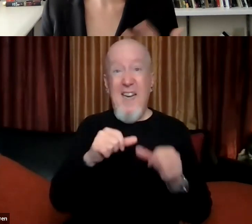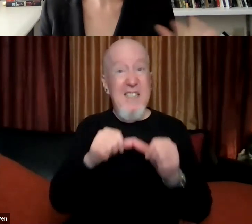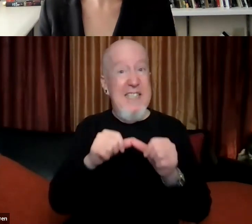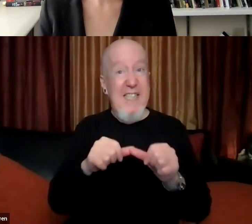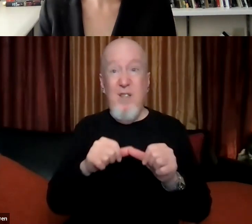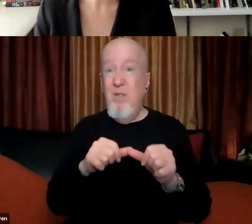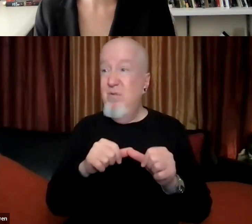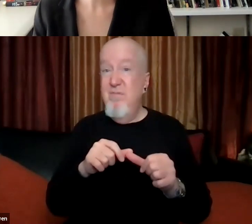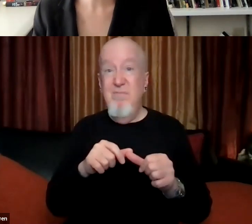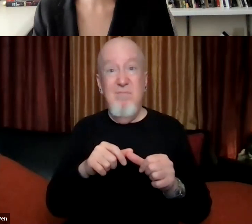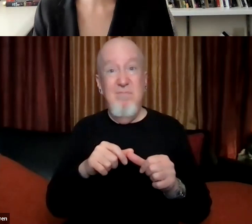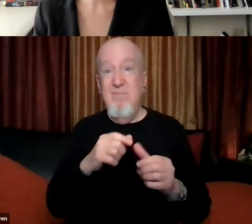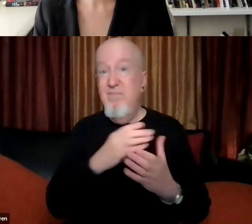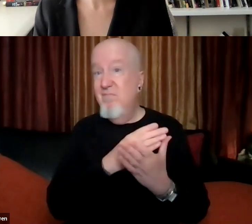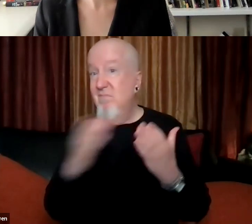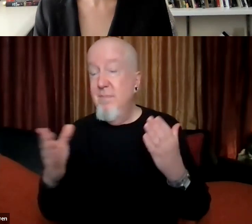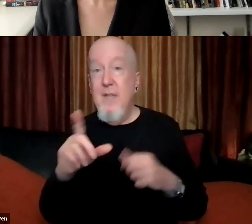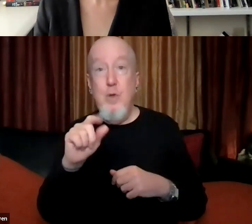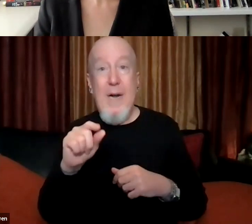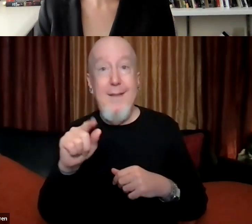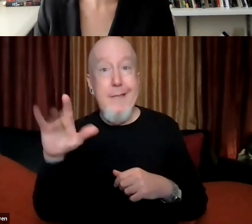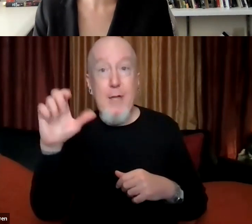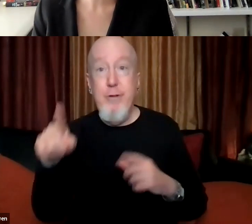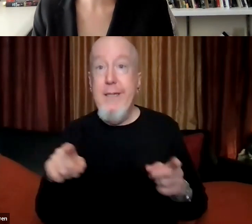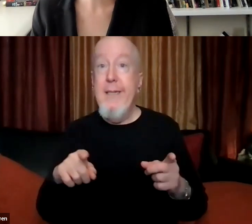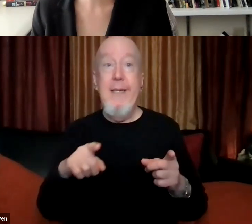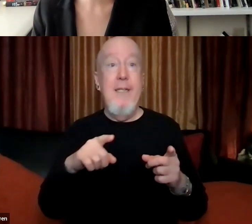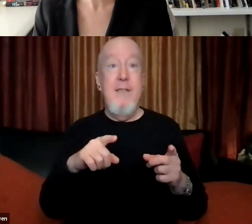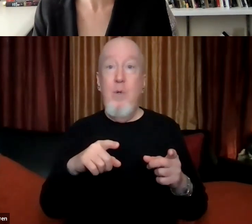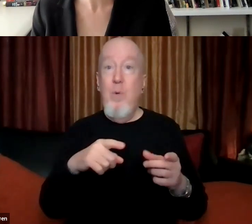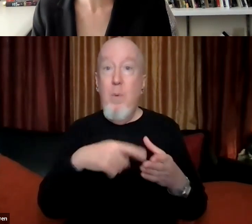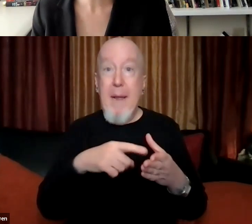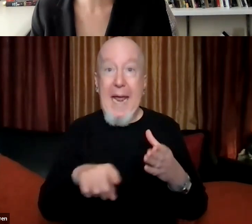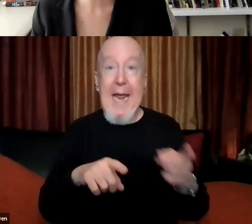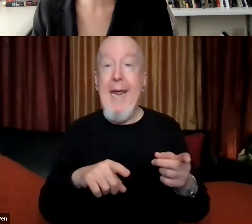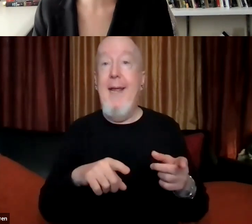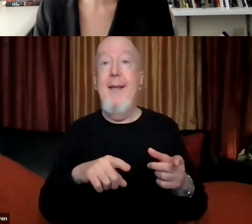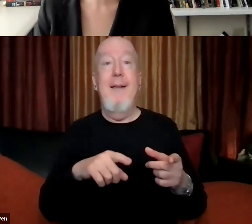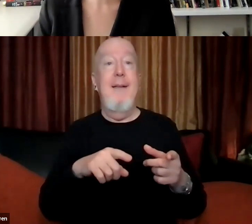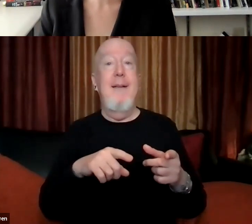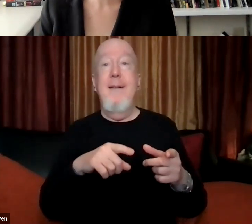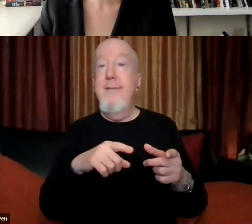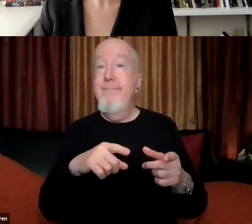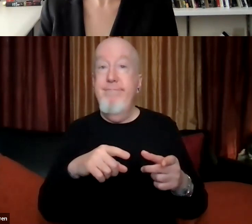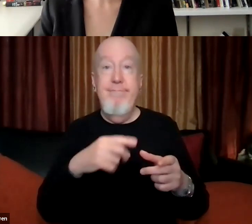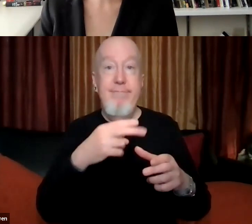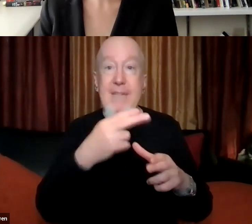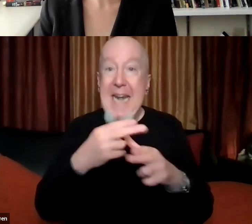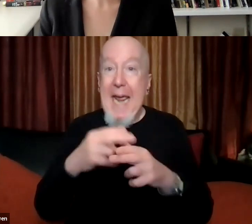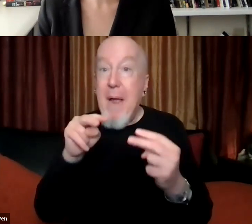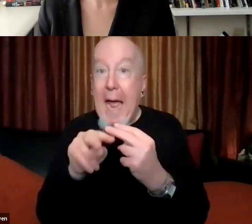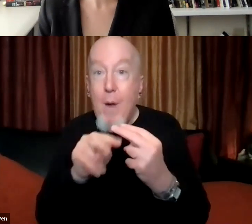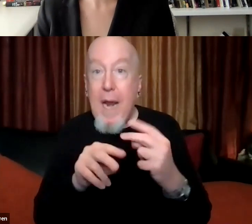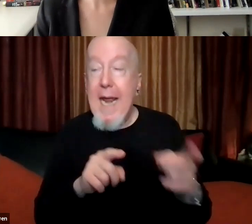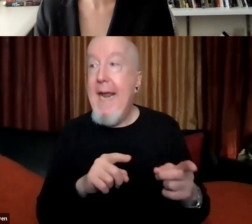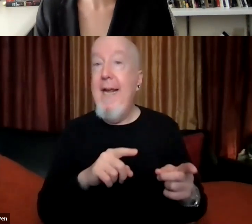um, sponsoring things like monuments in places like California, helping support naming highways after people like Jefferson Davis. So they were